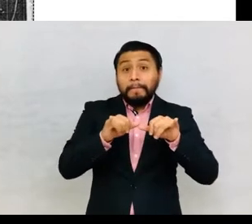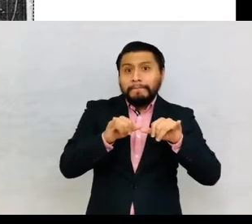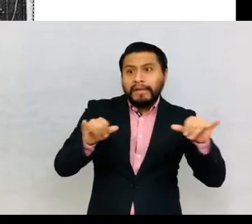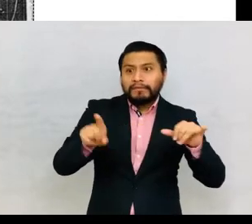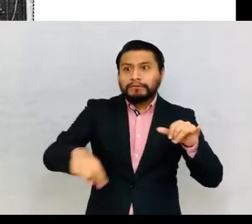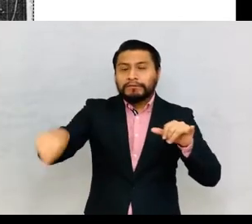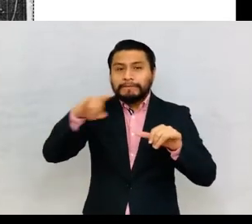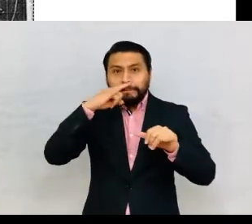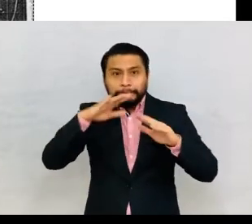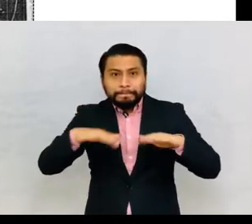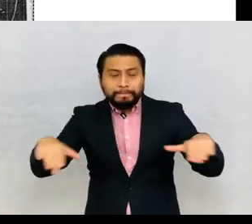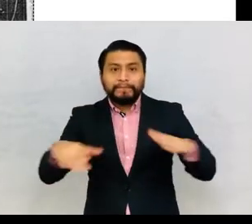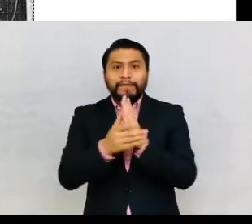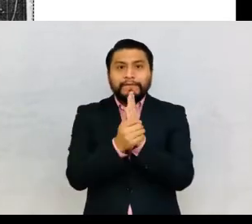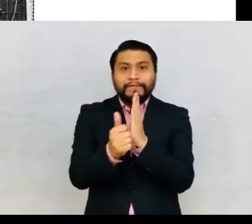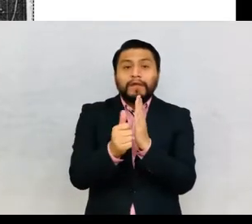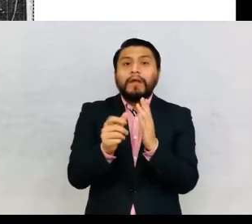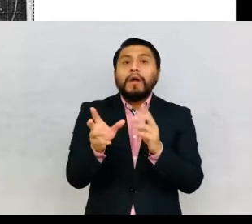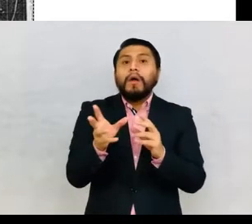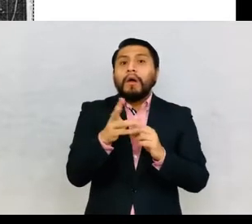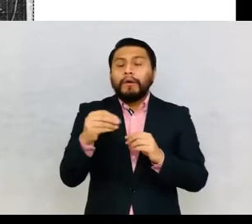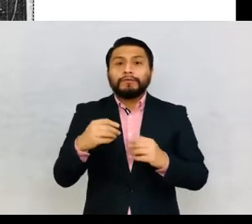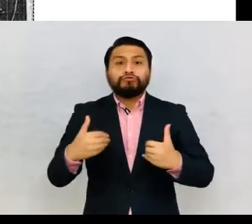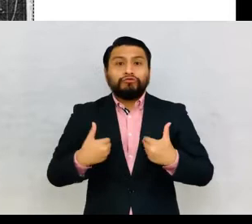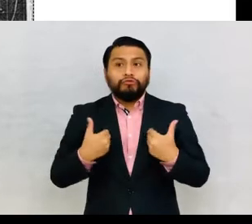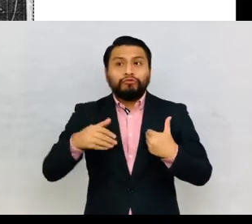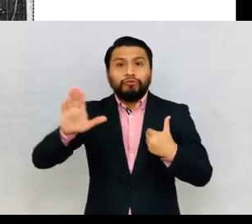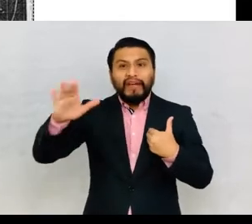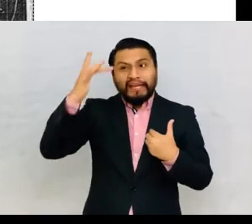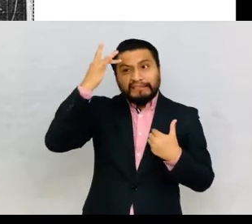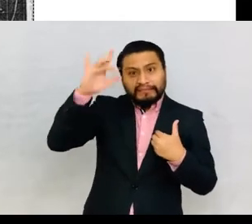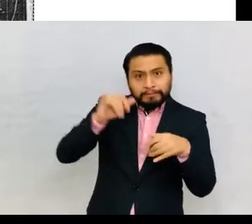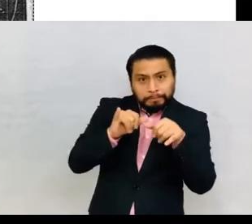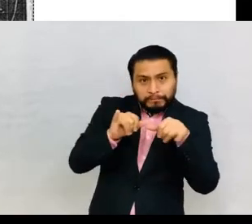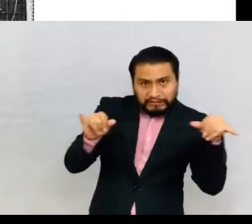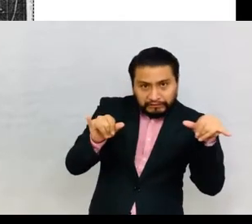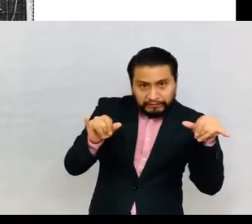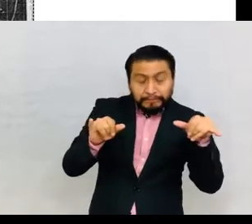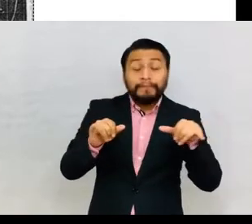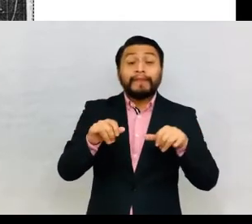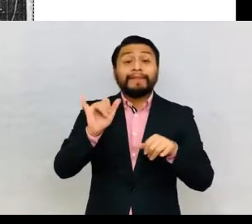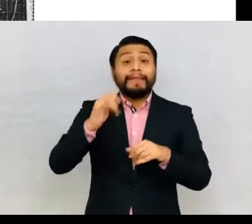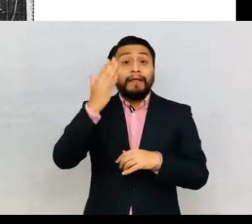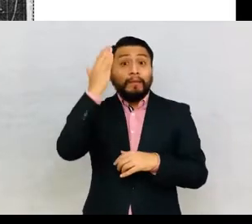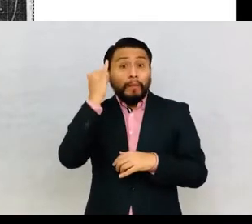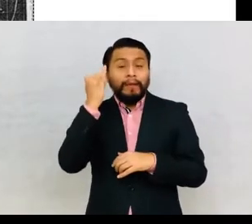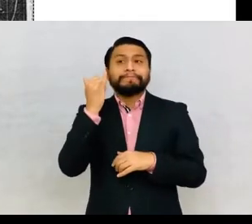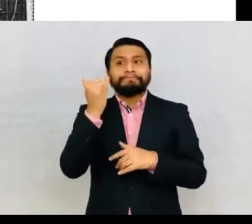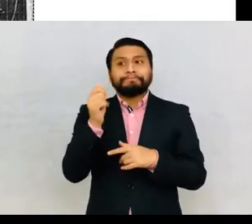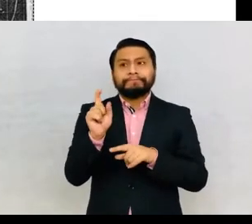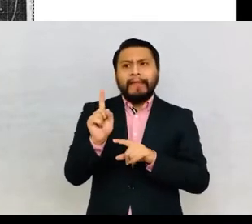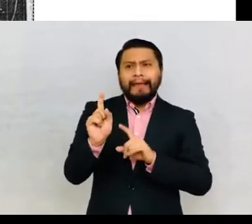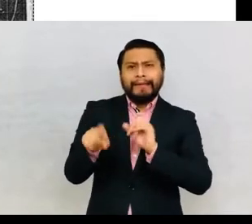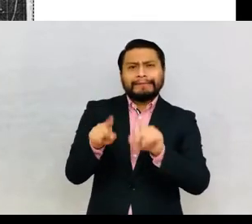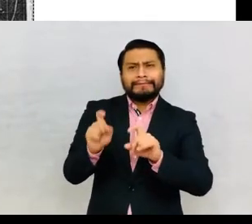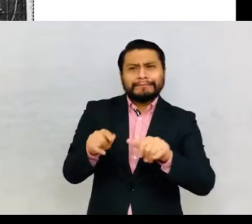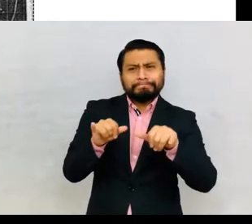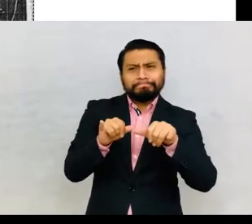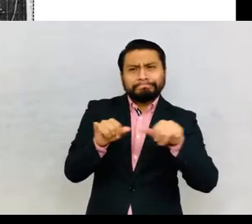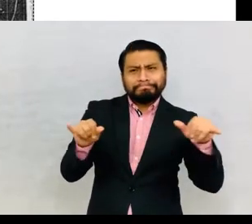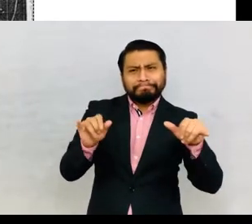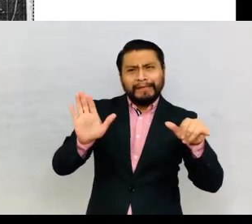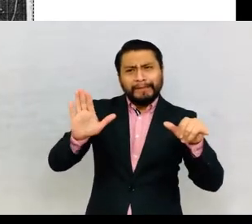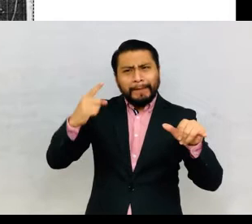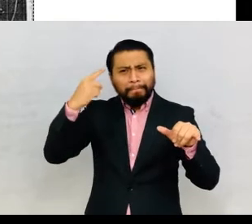capacities of children and young people, their intelligence. That is why it is worth asking how the measurement